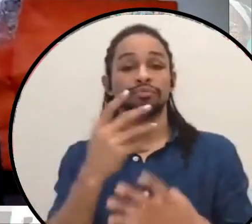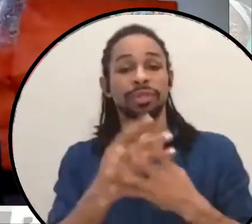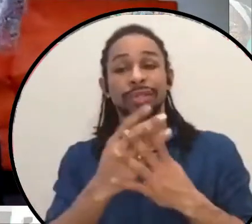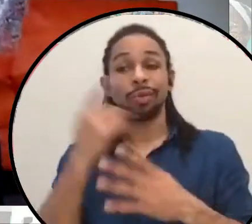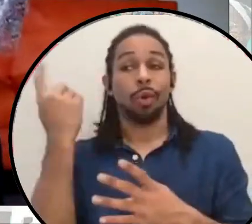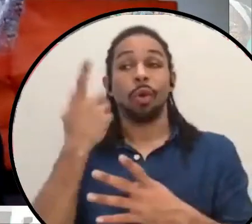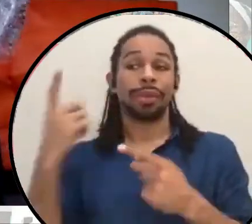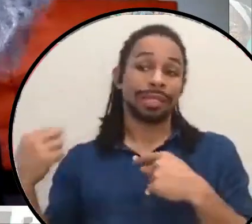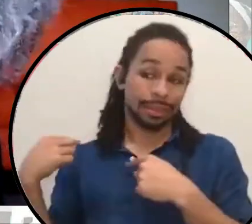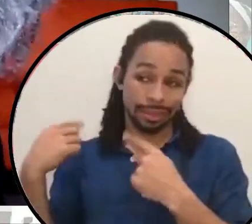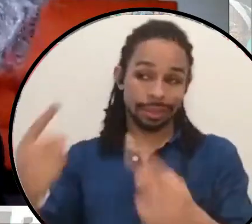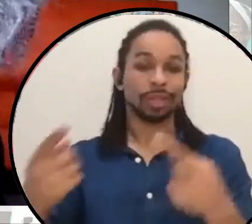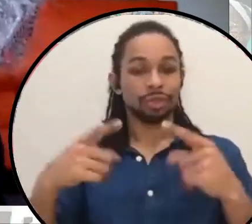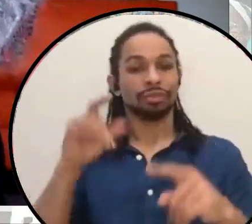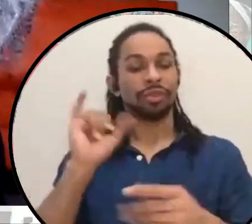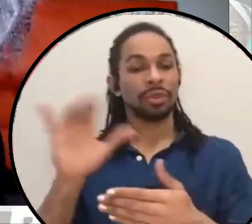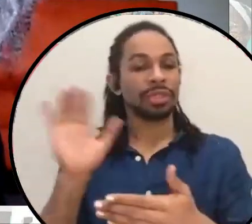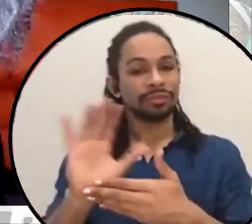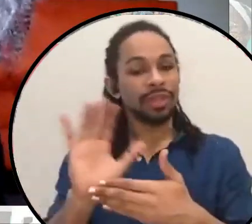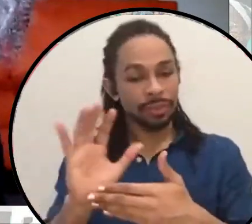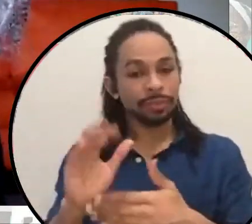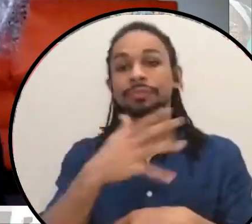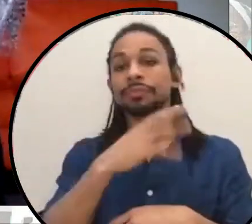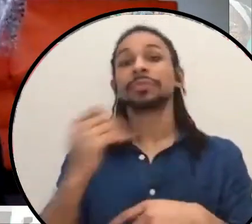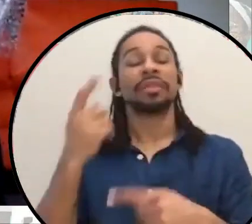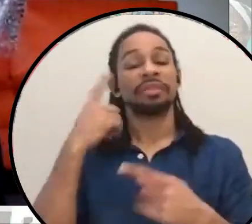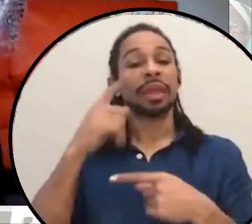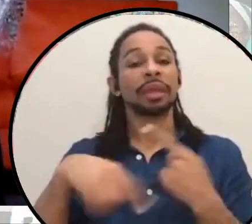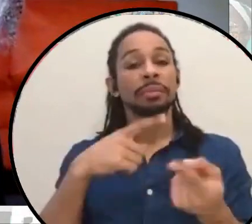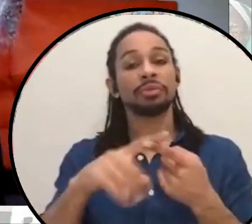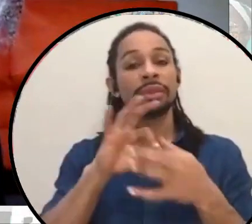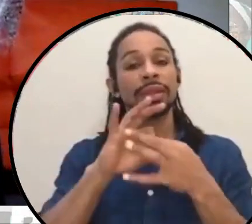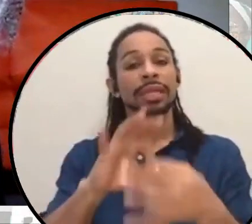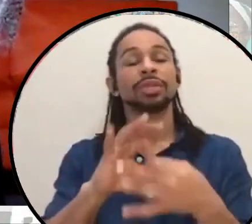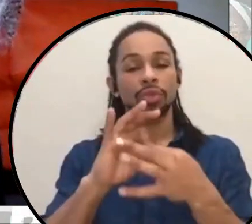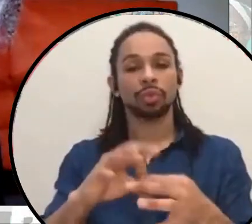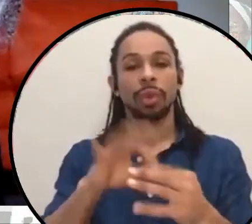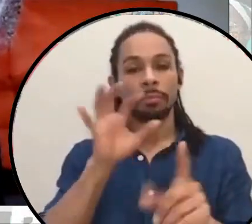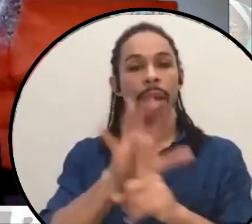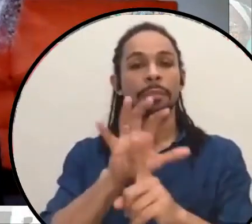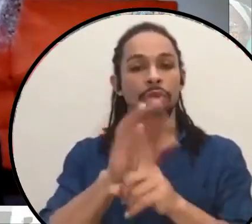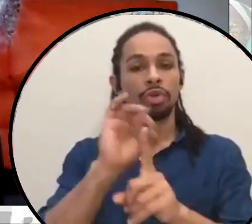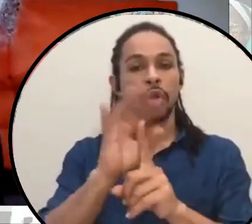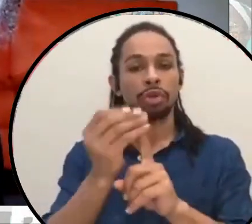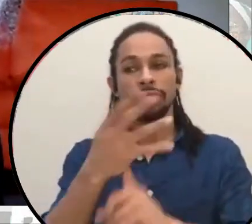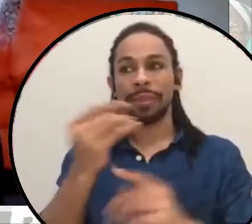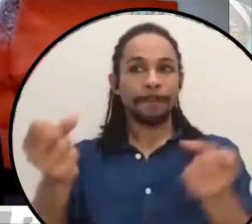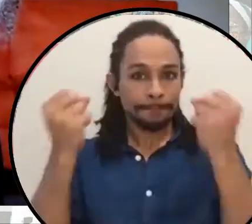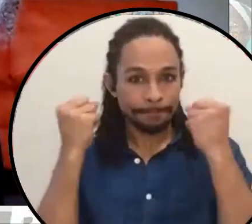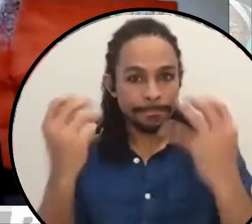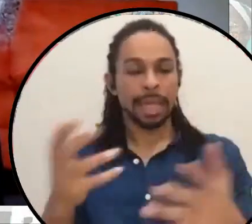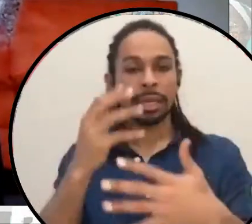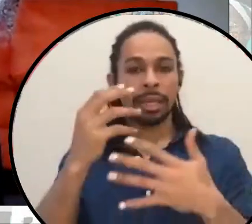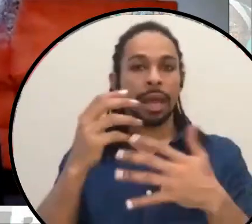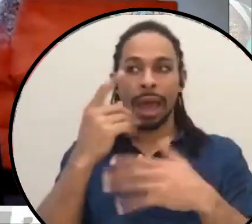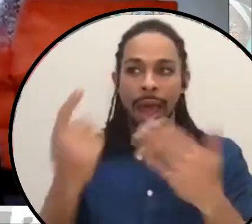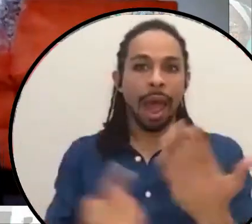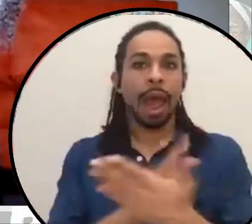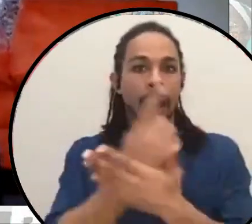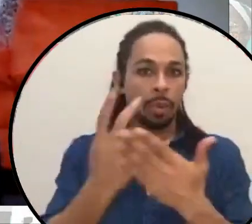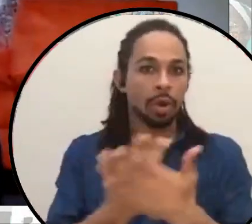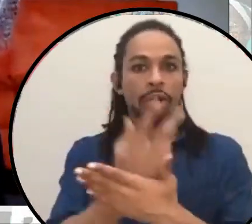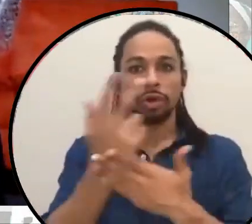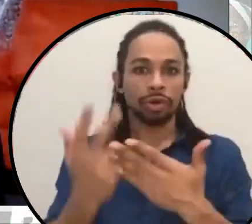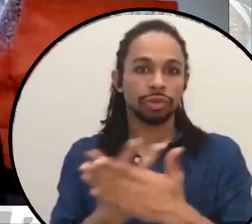moved to thinking about it in relationship to popular culture and the overwhelming amount of hours in the day during which we are